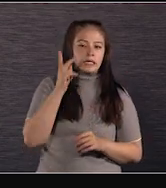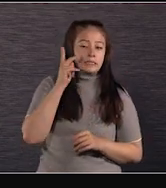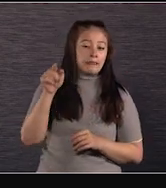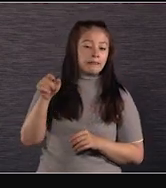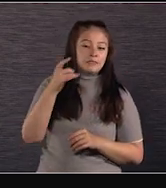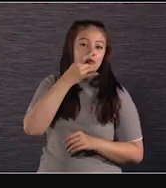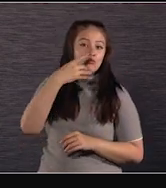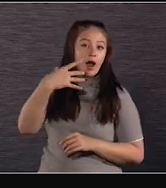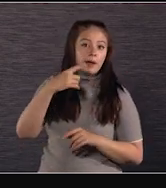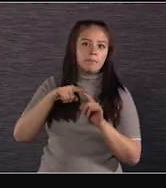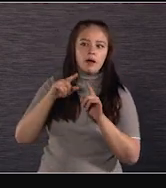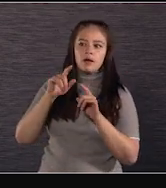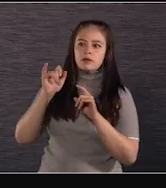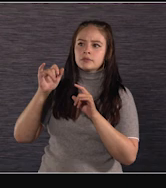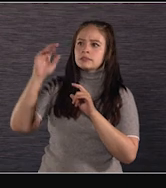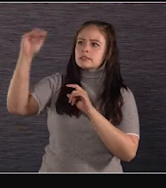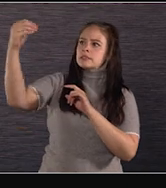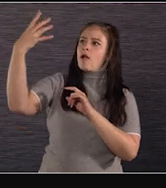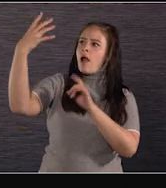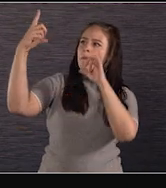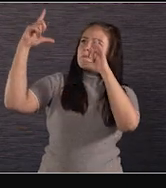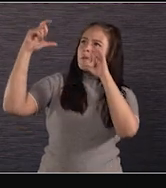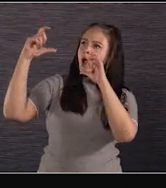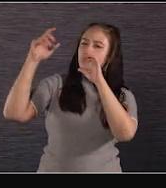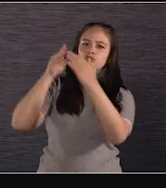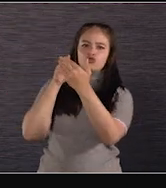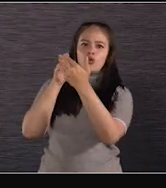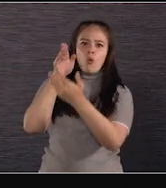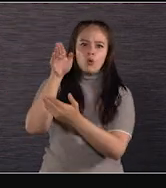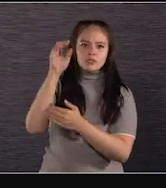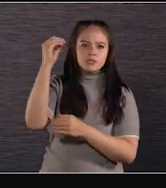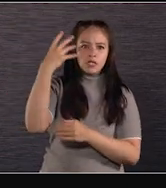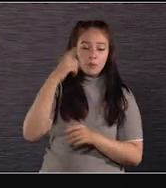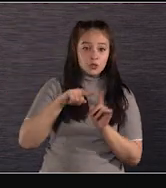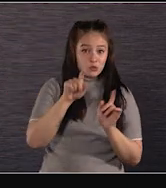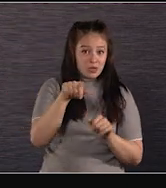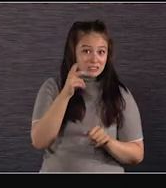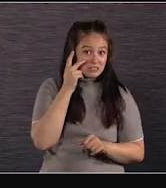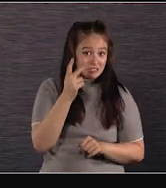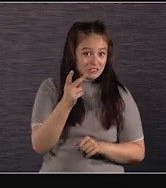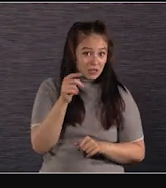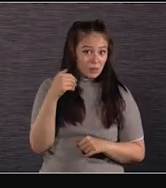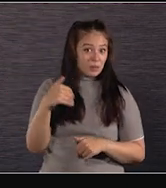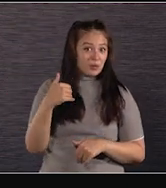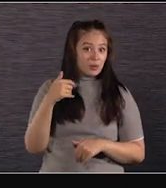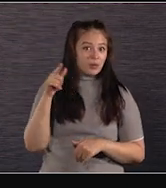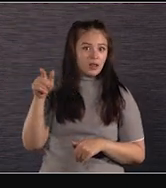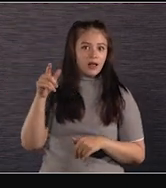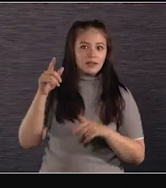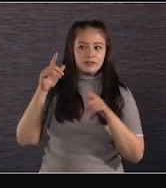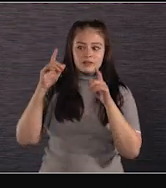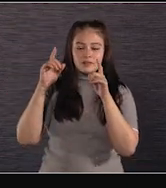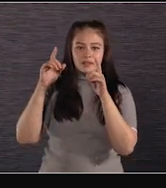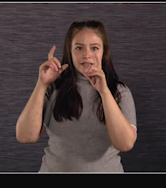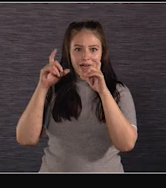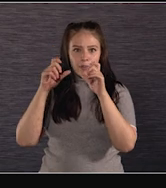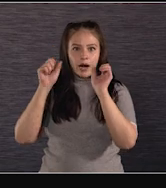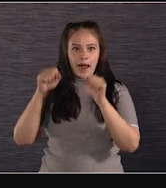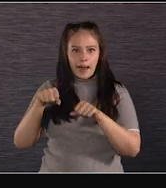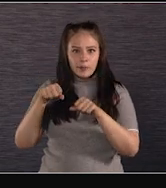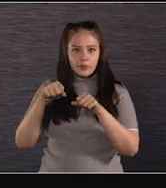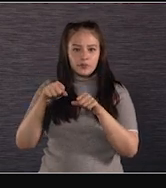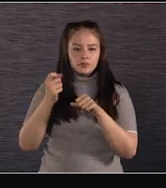facing the sun with the Zeiss Radiance lenses. But you can see that the camera handles highlights much